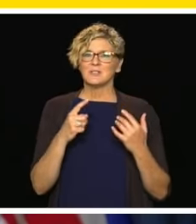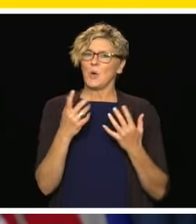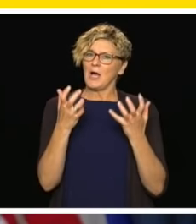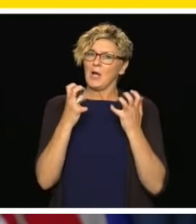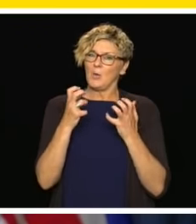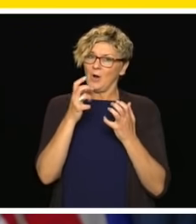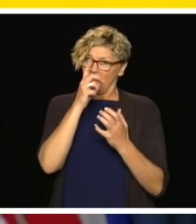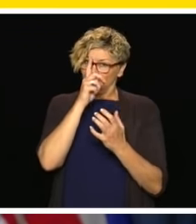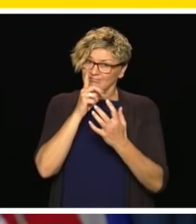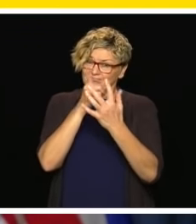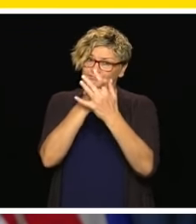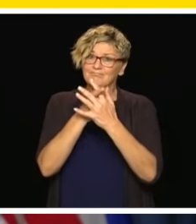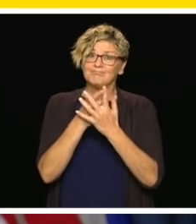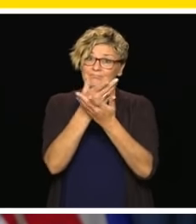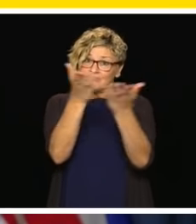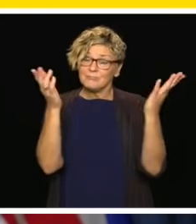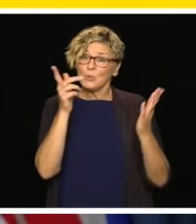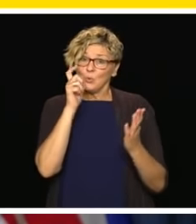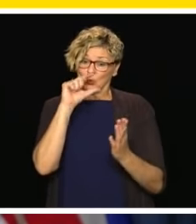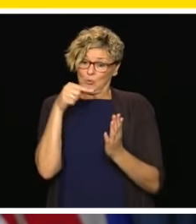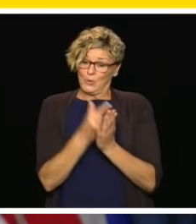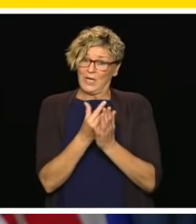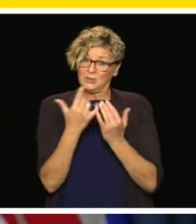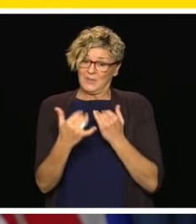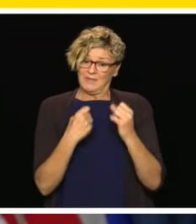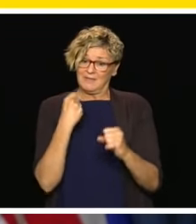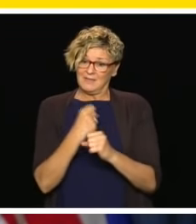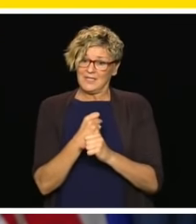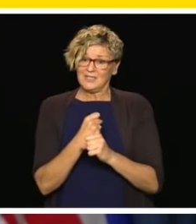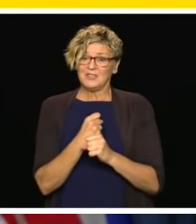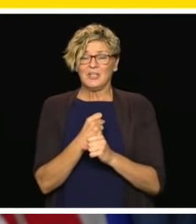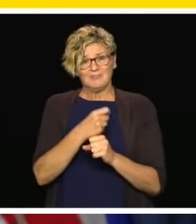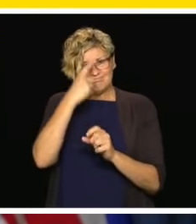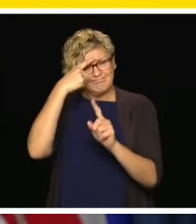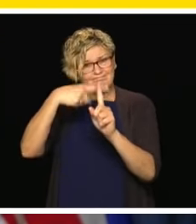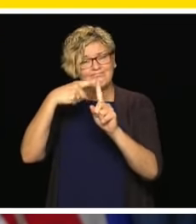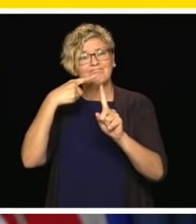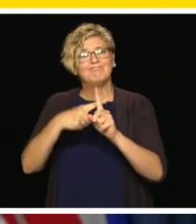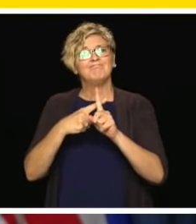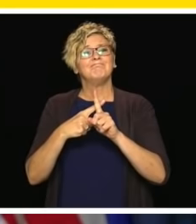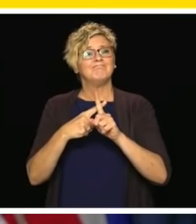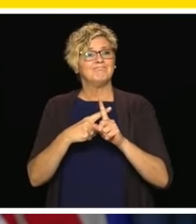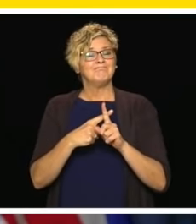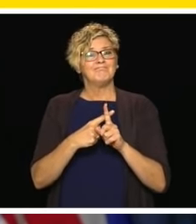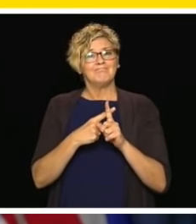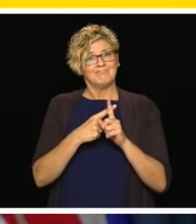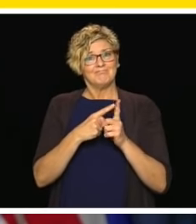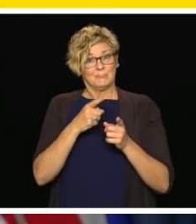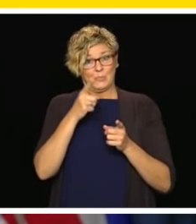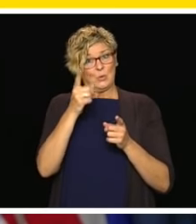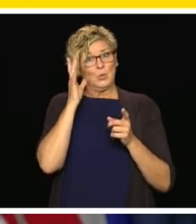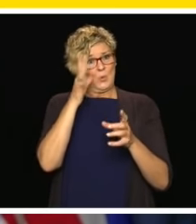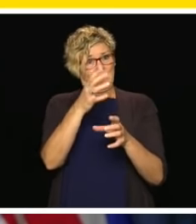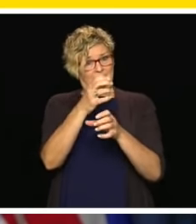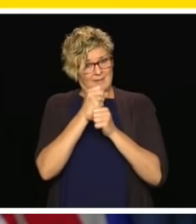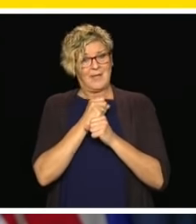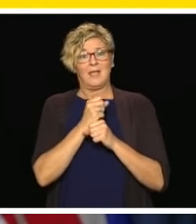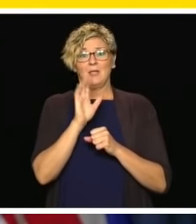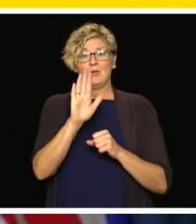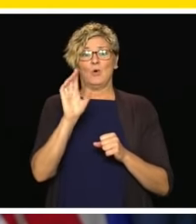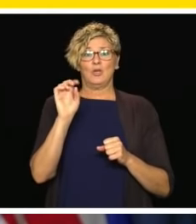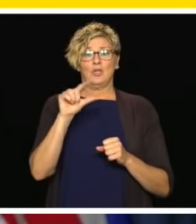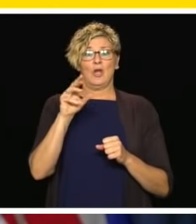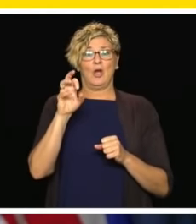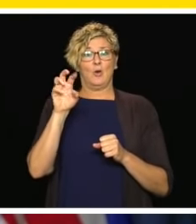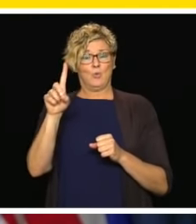yours to make. If you can survive the pandemic of 2020, come out of your high school with your dogwood certificate, the world